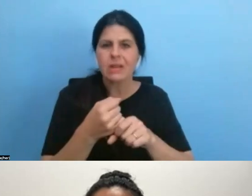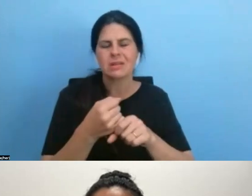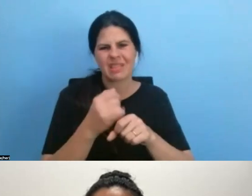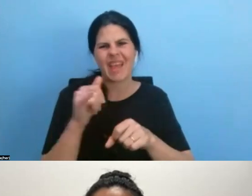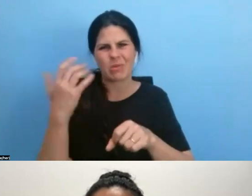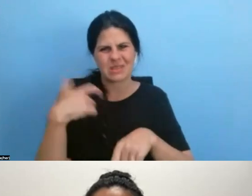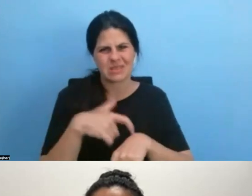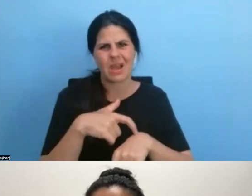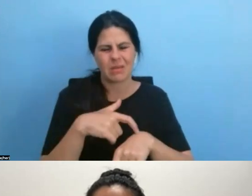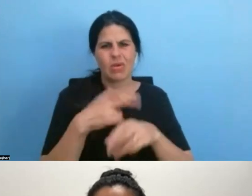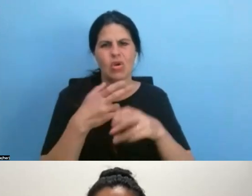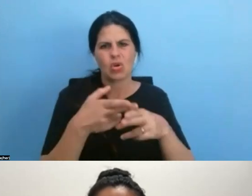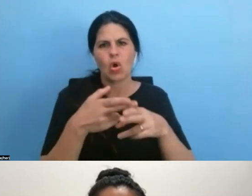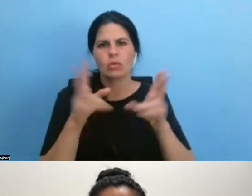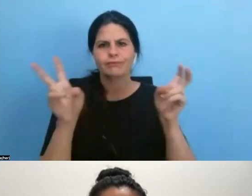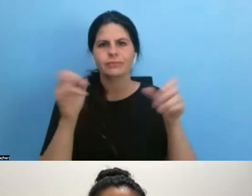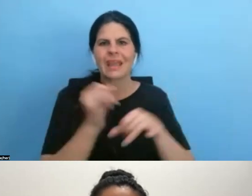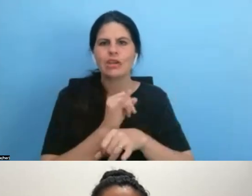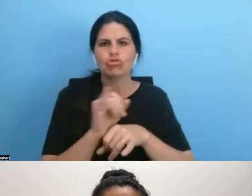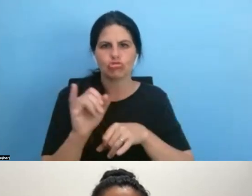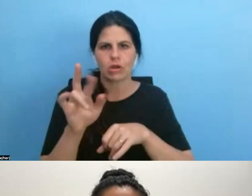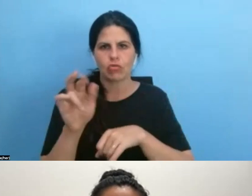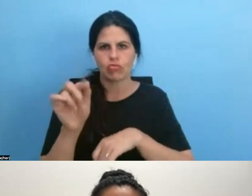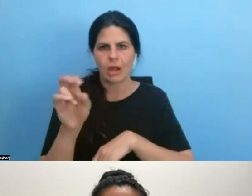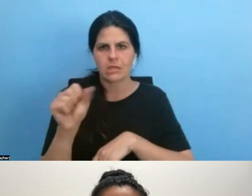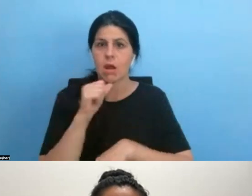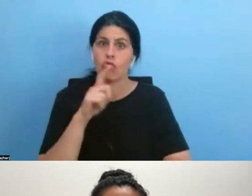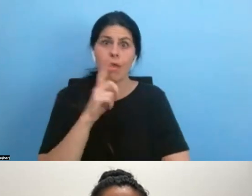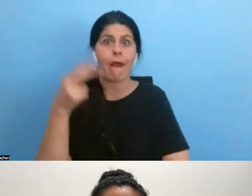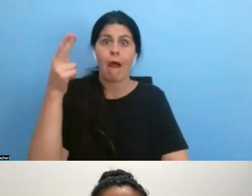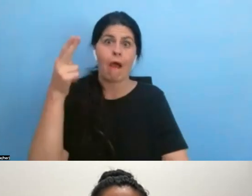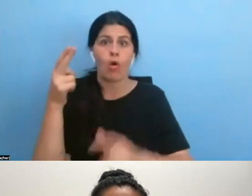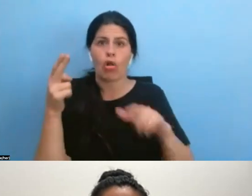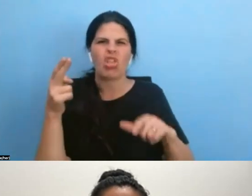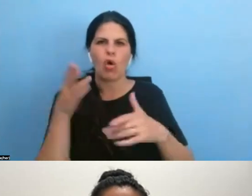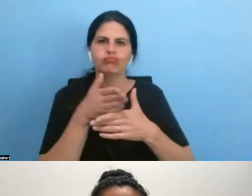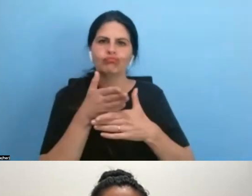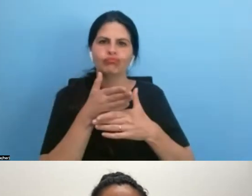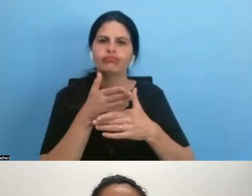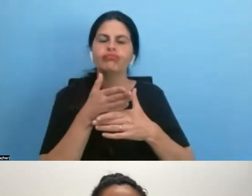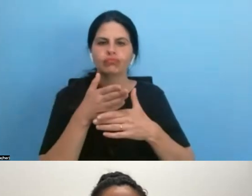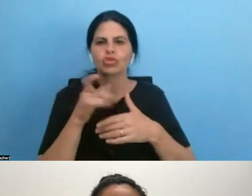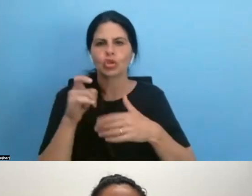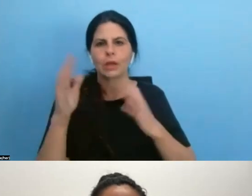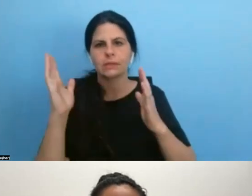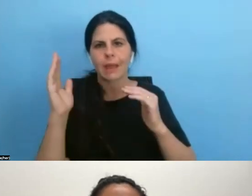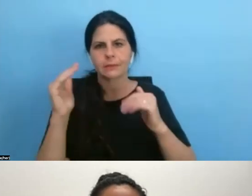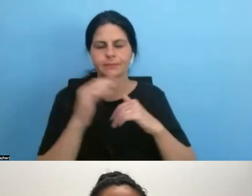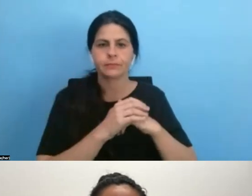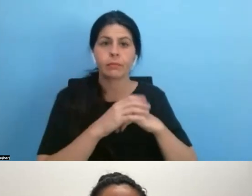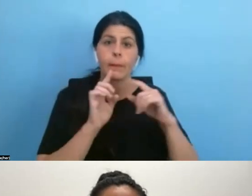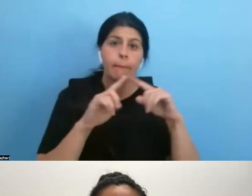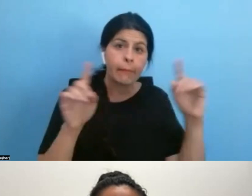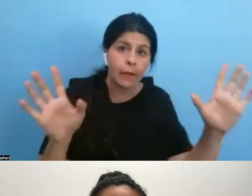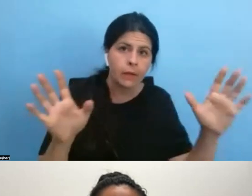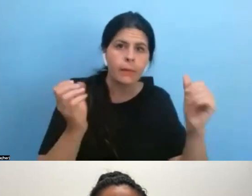high or super low, but for a project that is fully financed, this is what somebody would expect. Um, that being said, there's lots